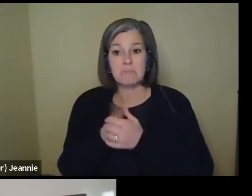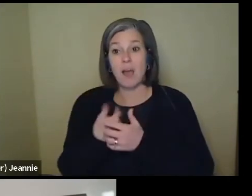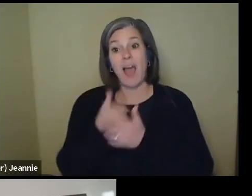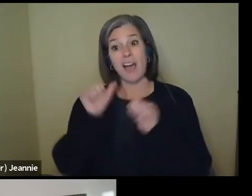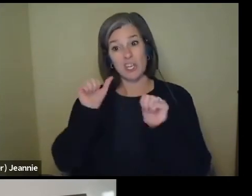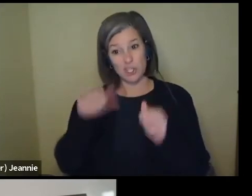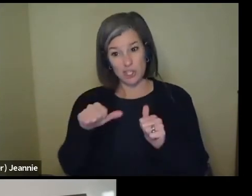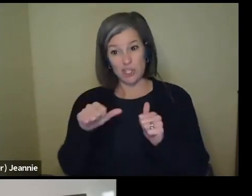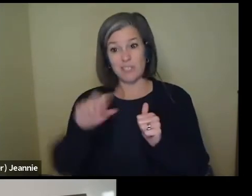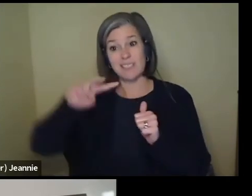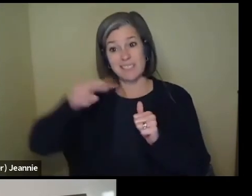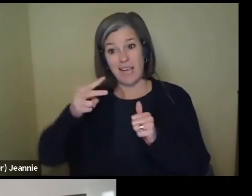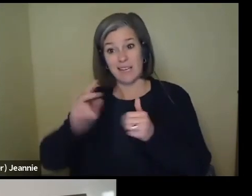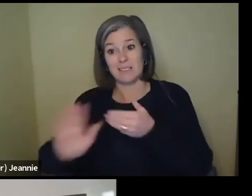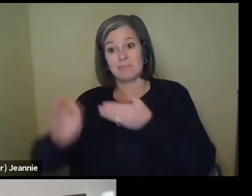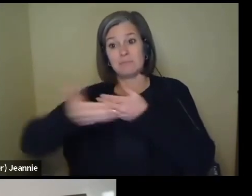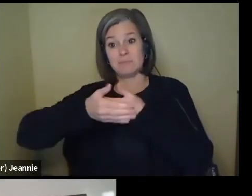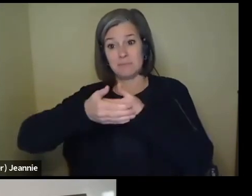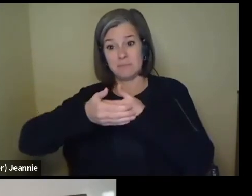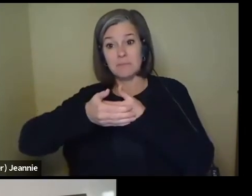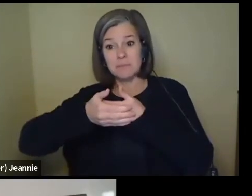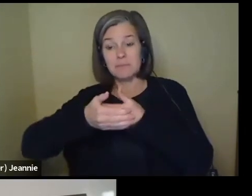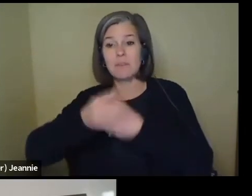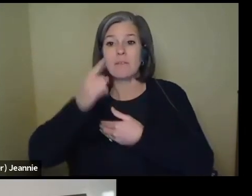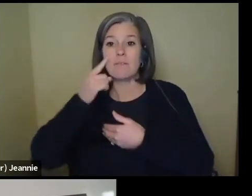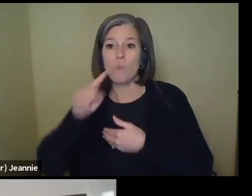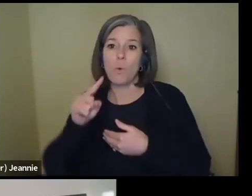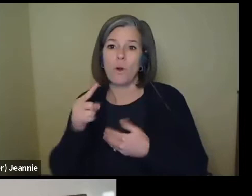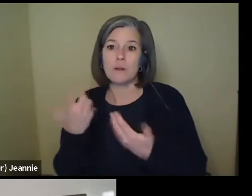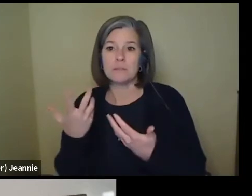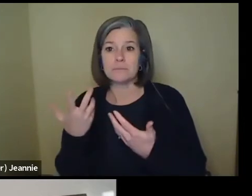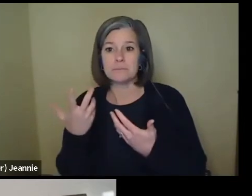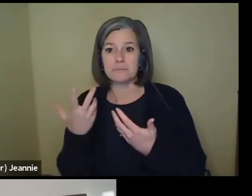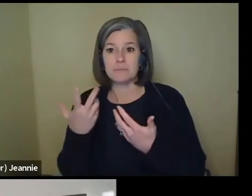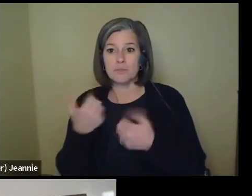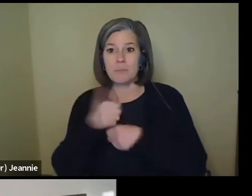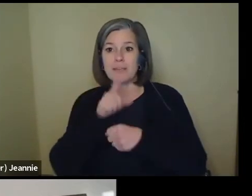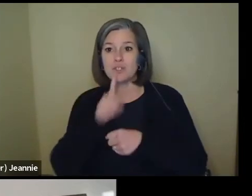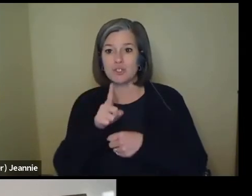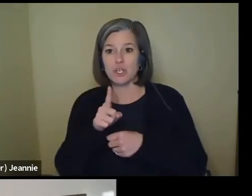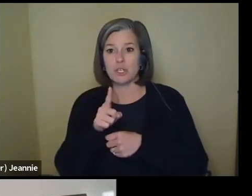mask right on top of this one for, you know, just to keep it on even better.